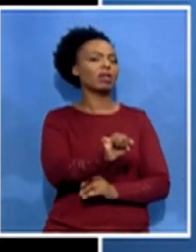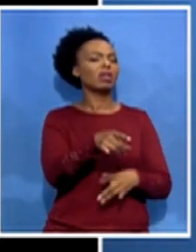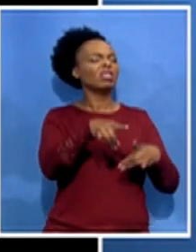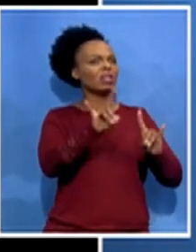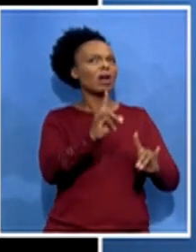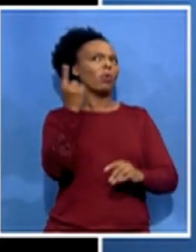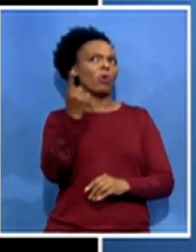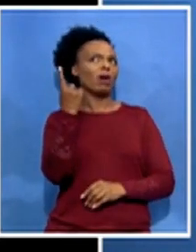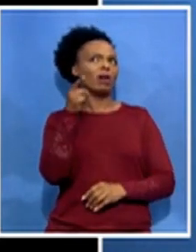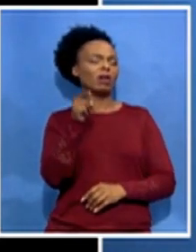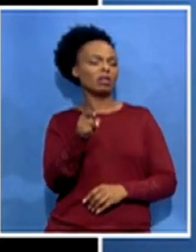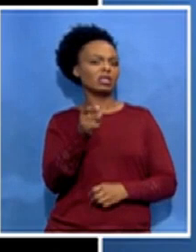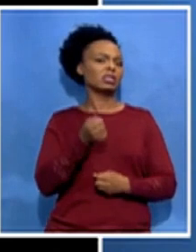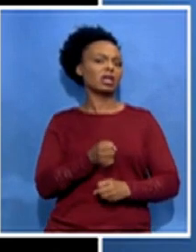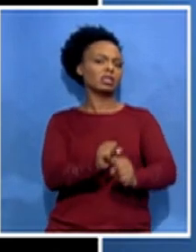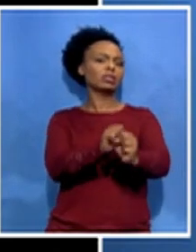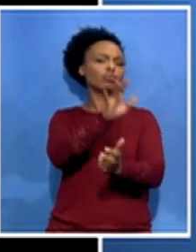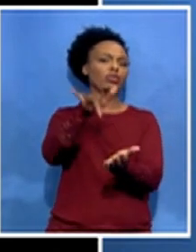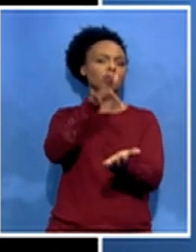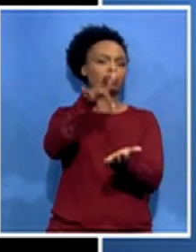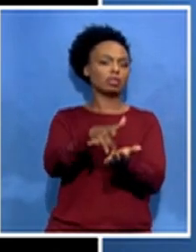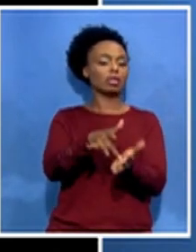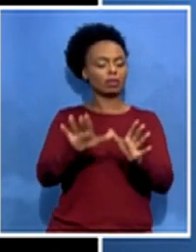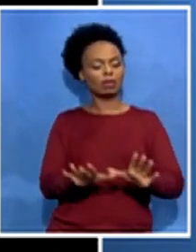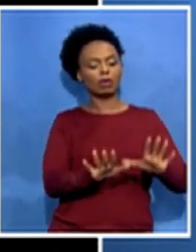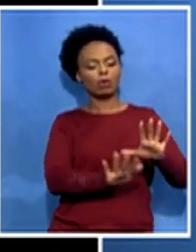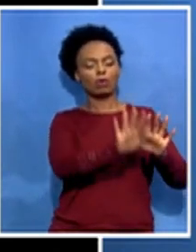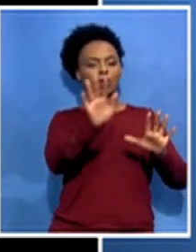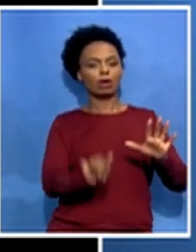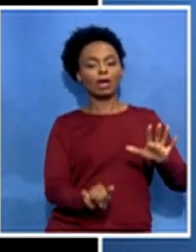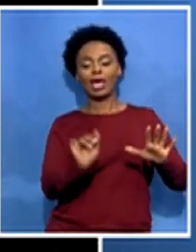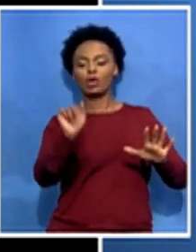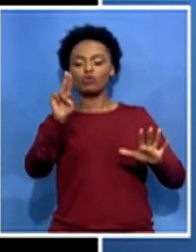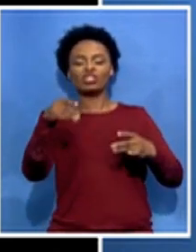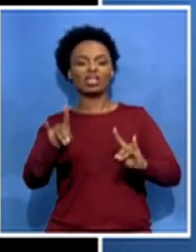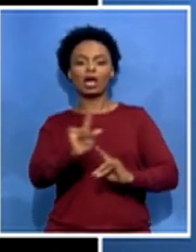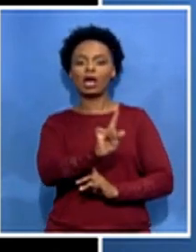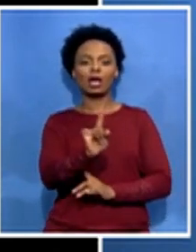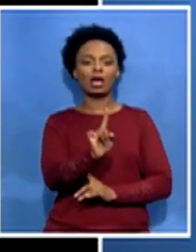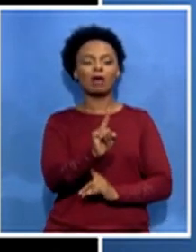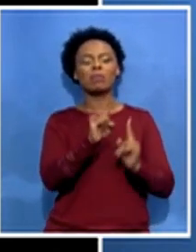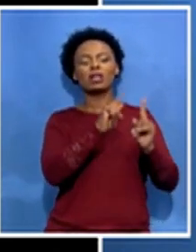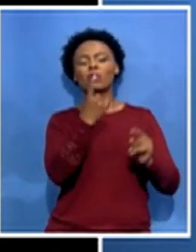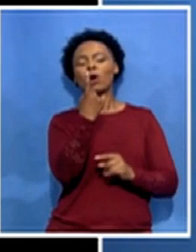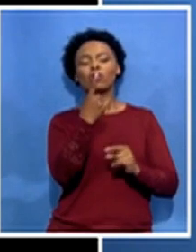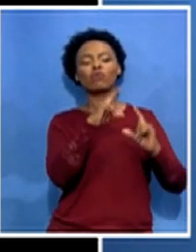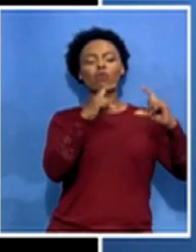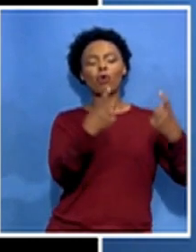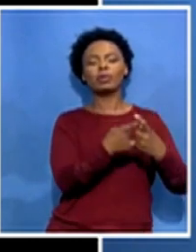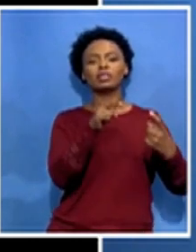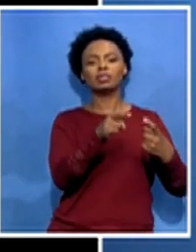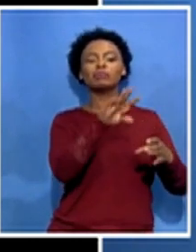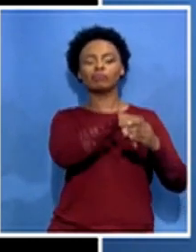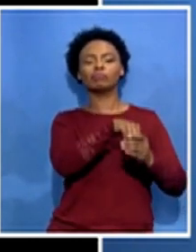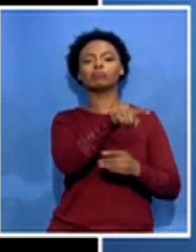the continent not as the au chair but one of the committees and it is continuing to assist